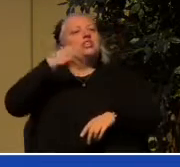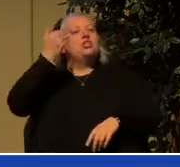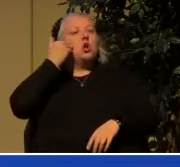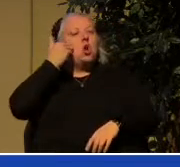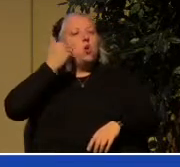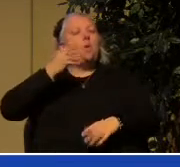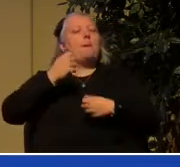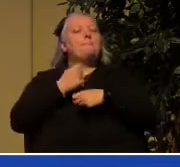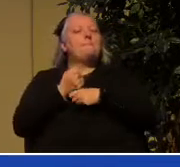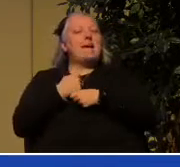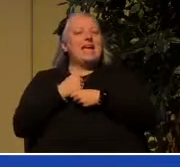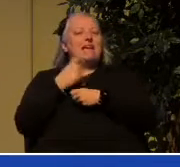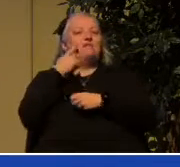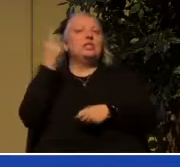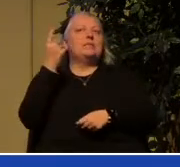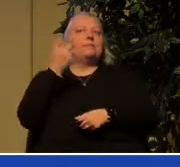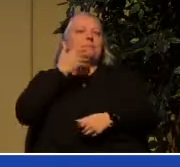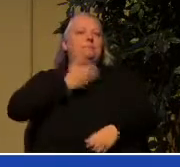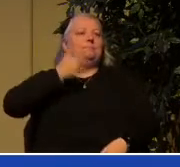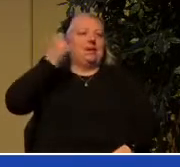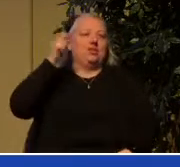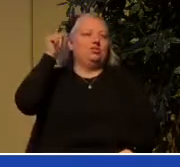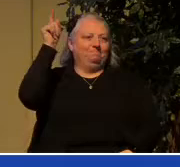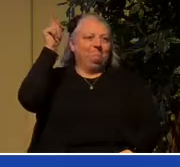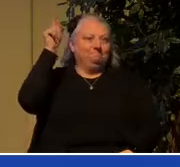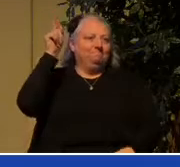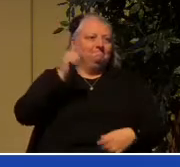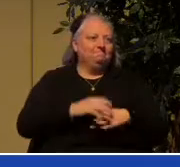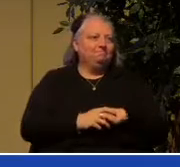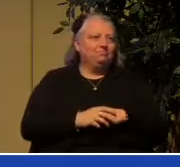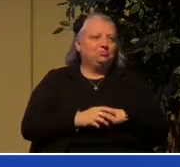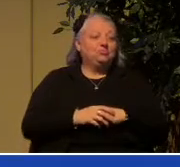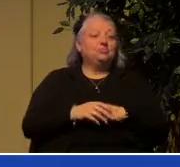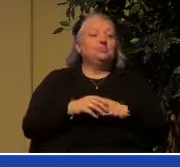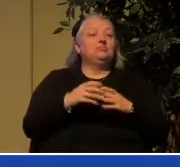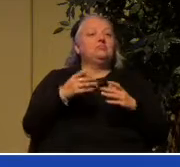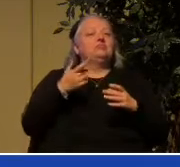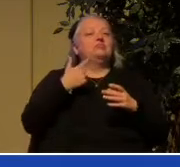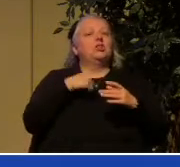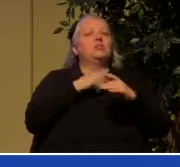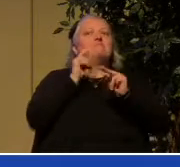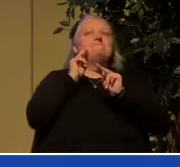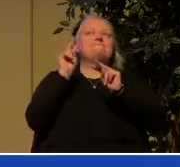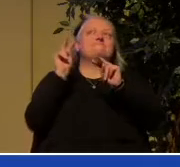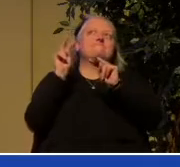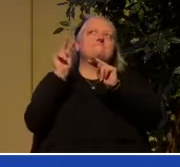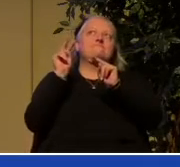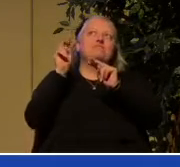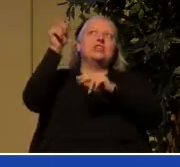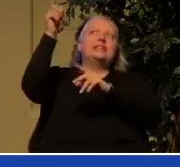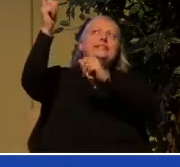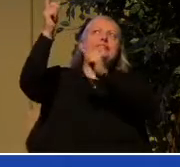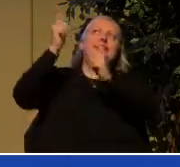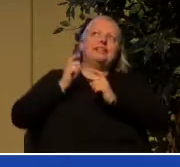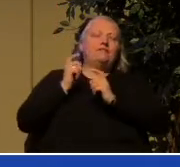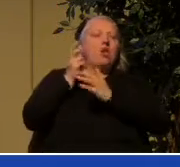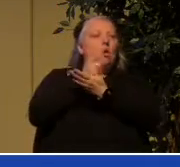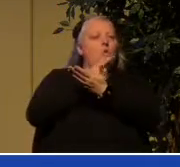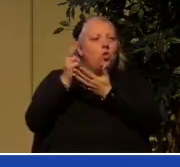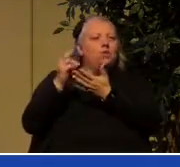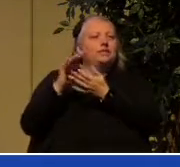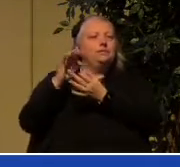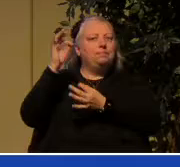and we ought to pray for God to grant us his Holy Spirit so that we are in a healthy